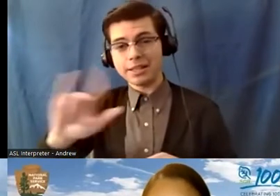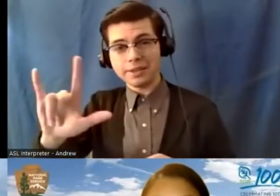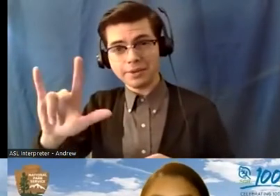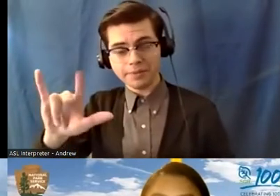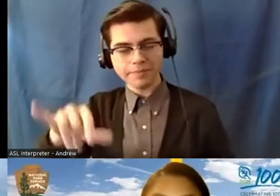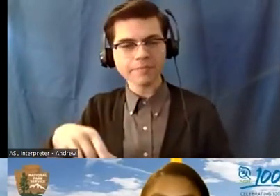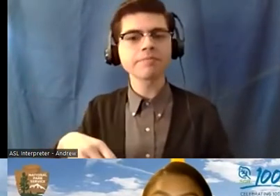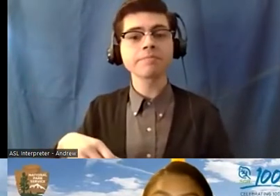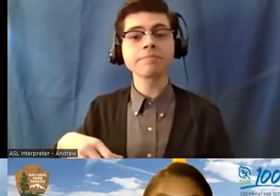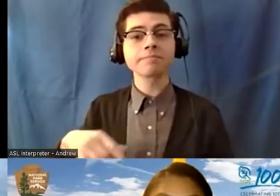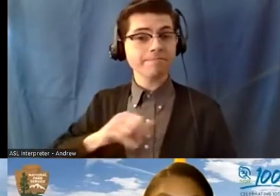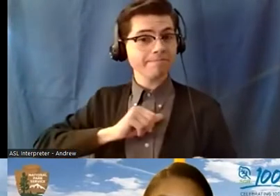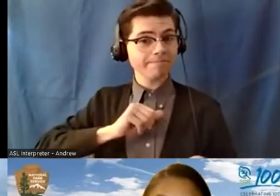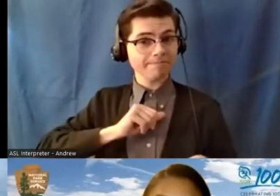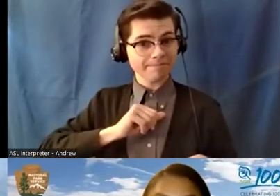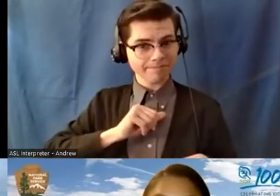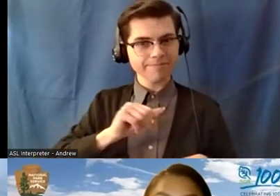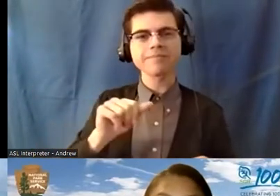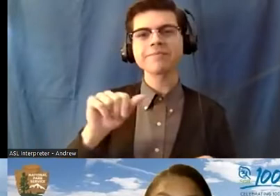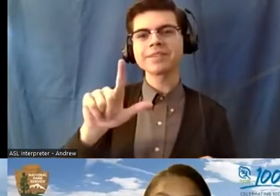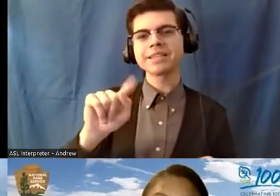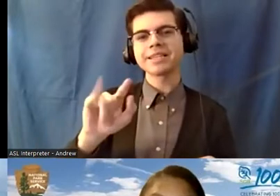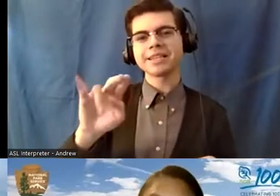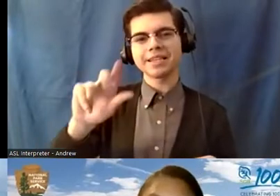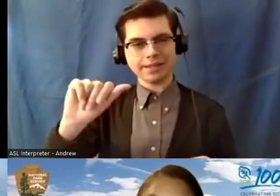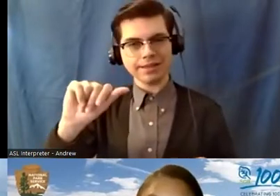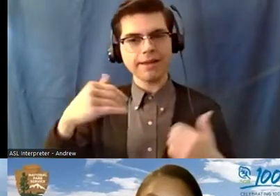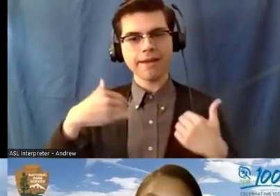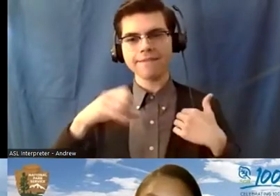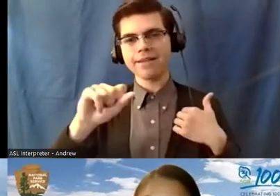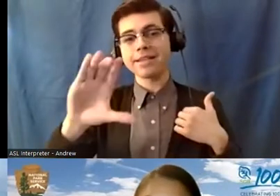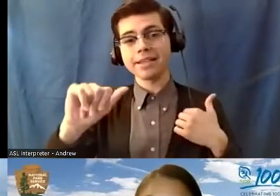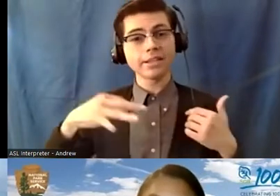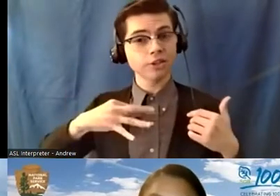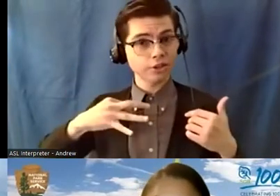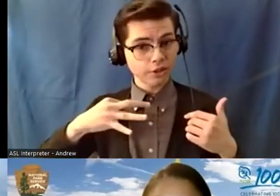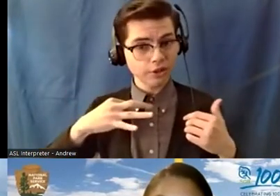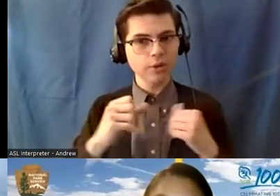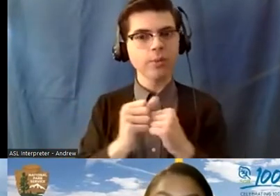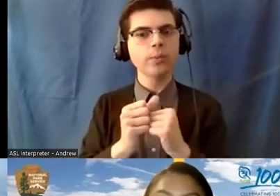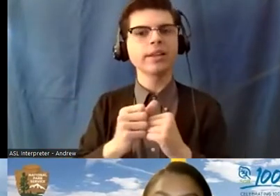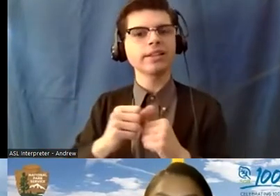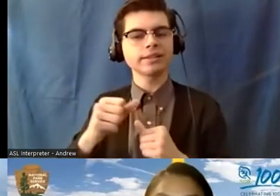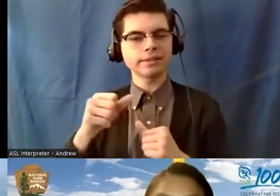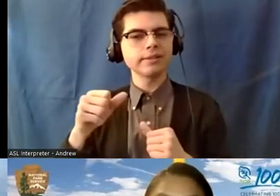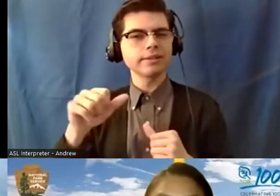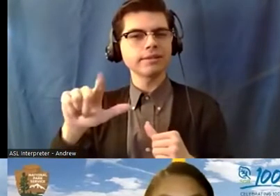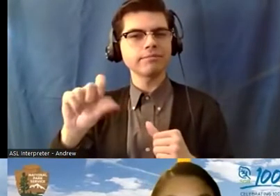I am a Latina wearing a SCA shirt with the SCA logo, short hair.